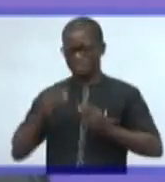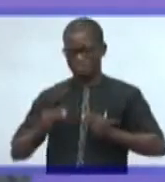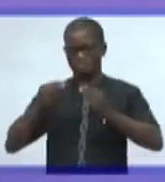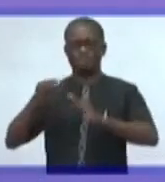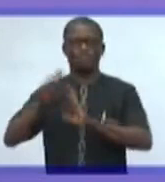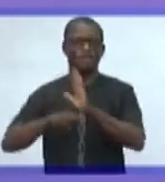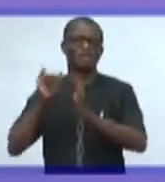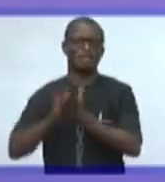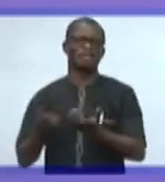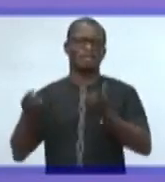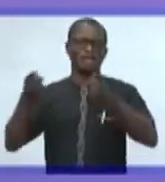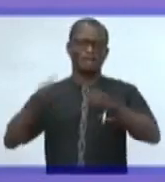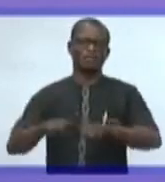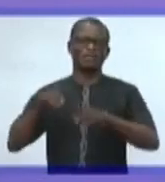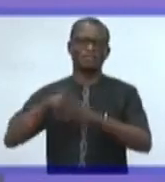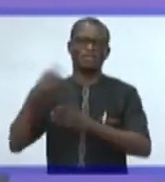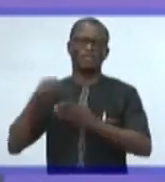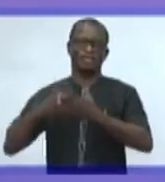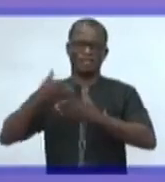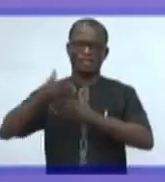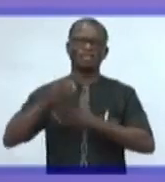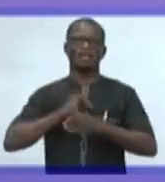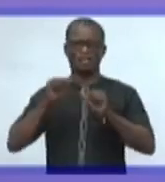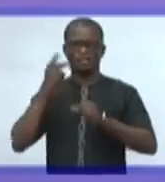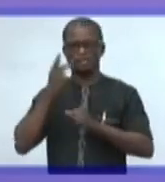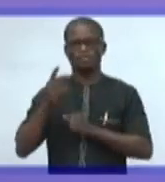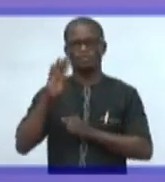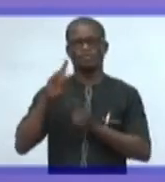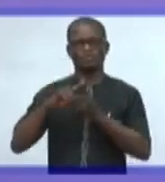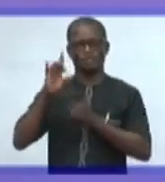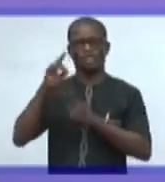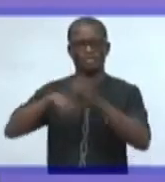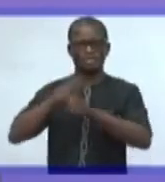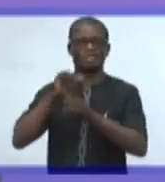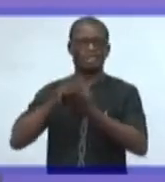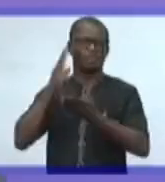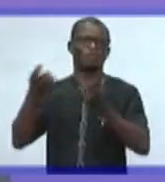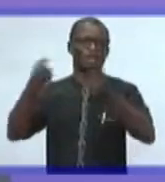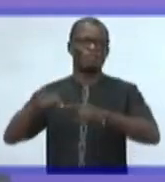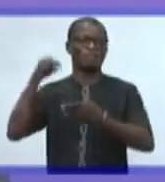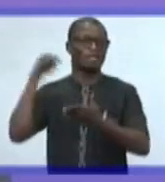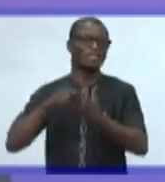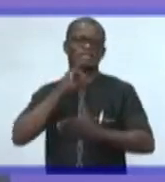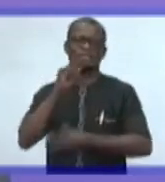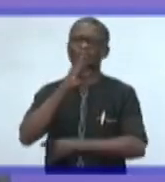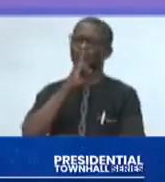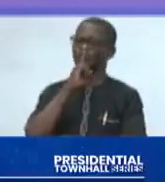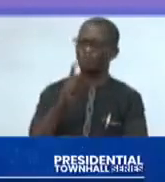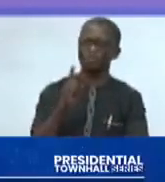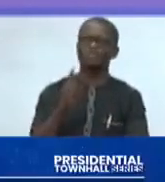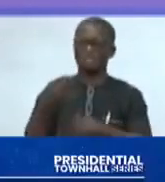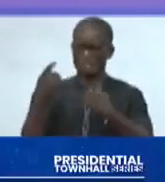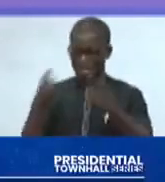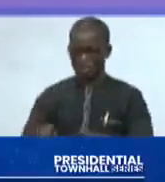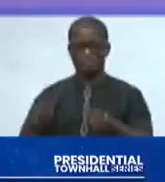are emerging in the next, I can say, four to eight years that are happening. This is real and present. It is happening